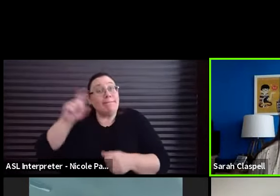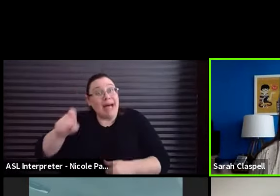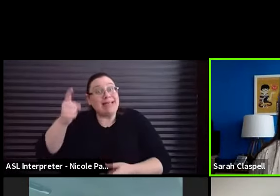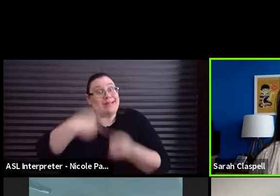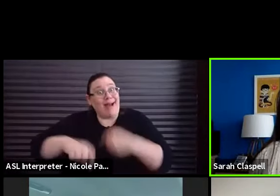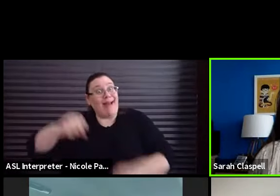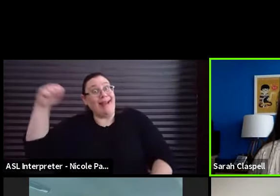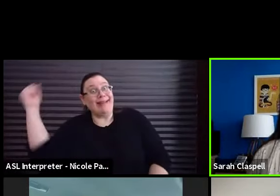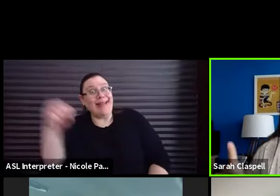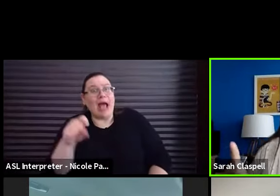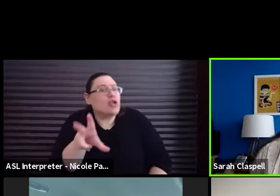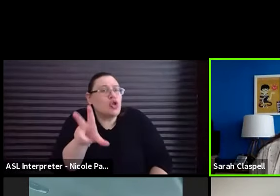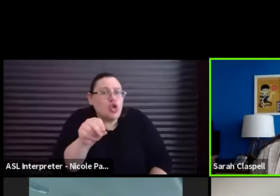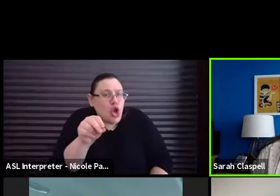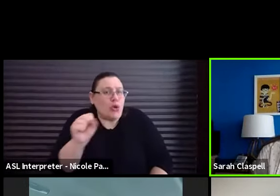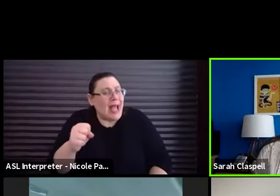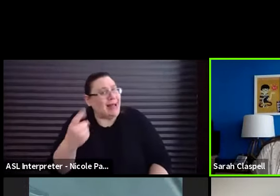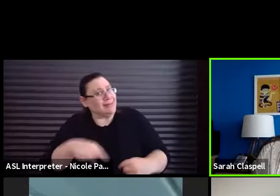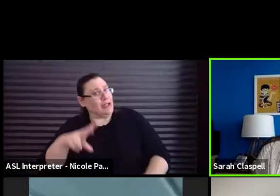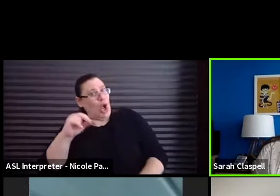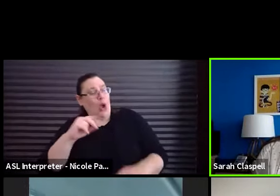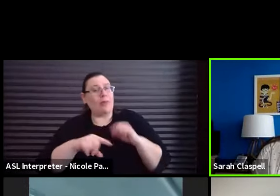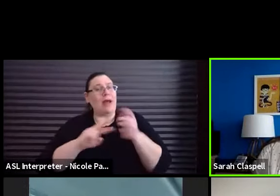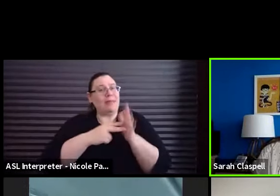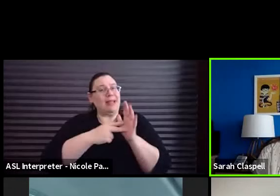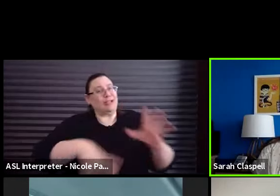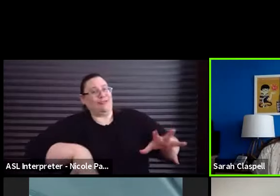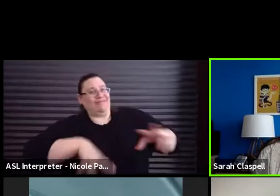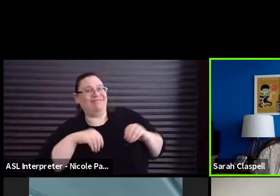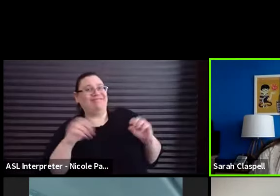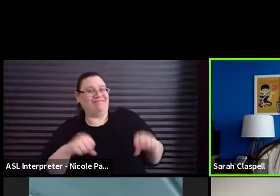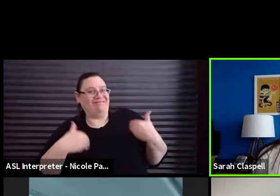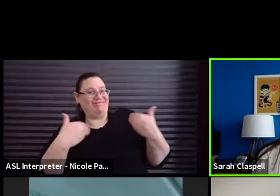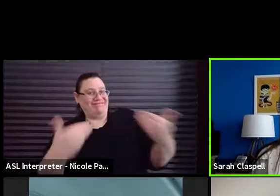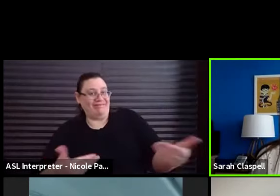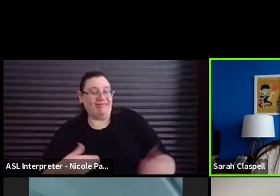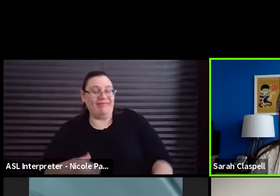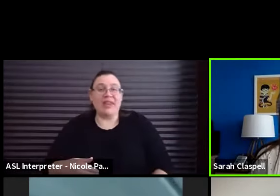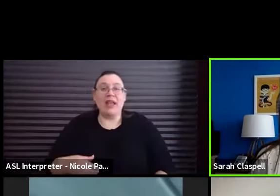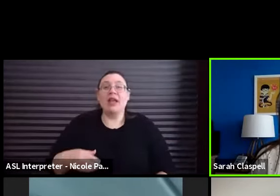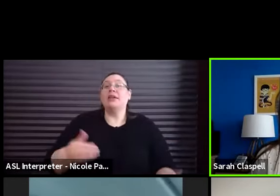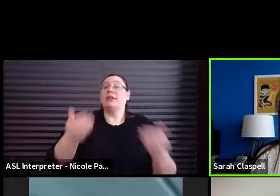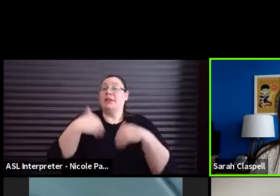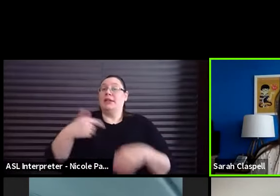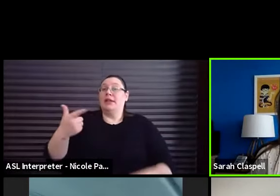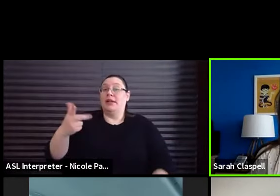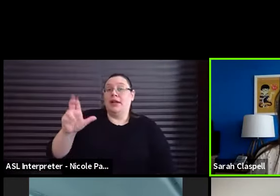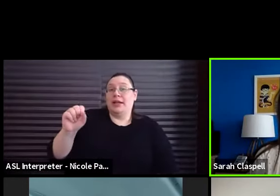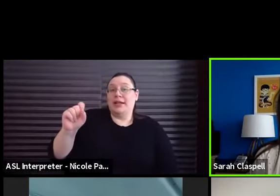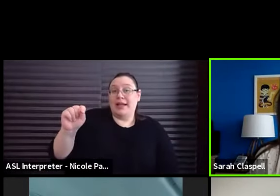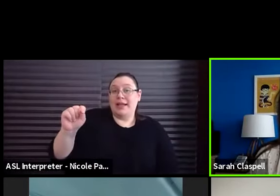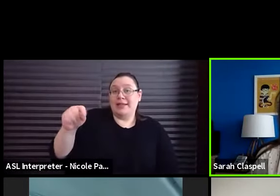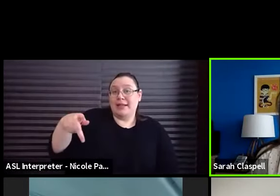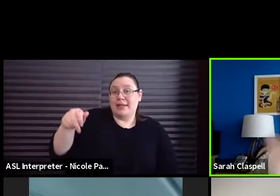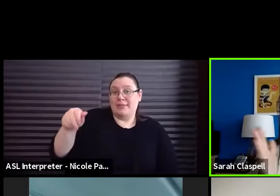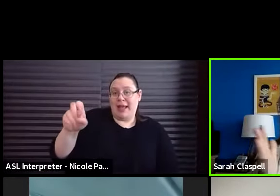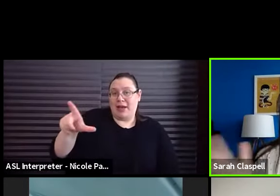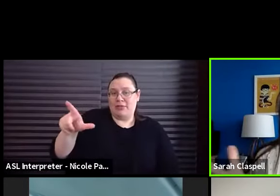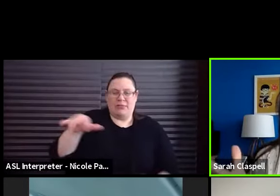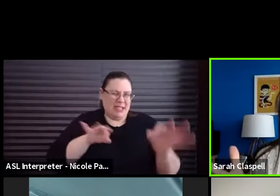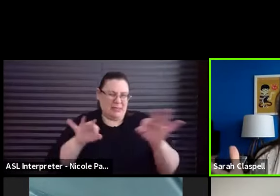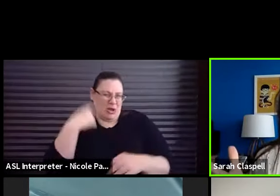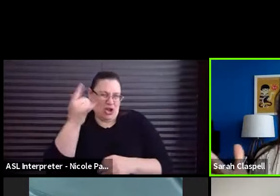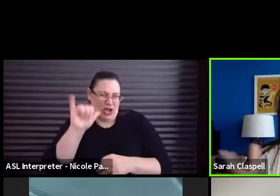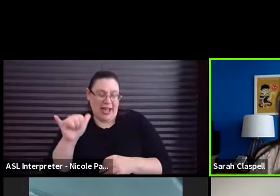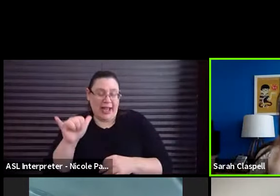Anyway, speaking of yes and we're going to do guest panel. Guest panel goes like this. All